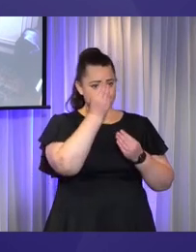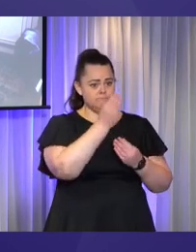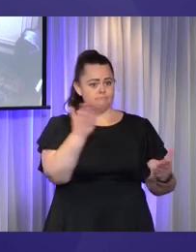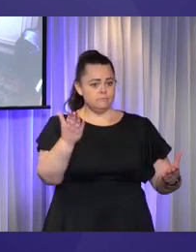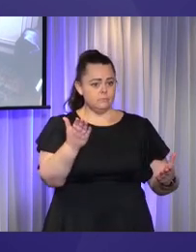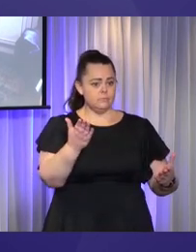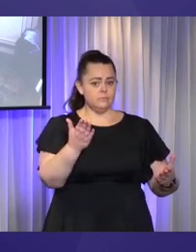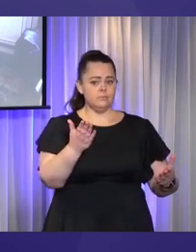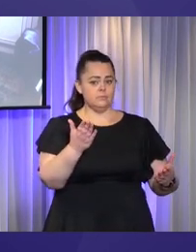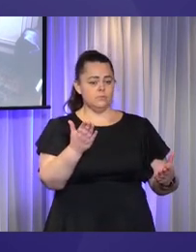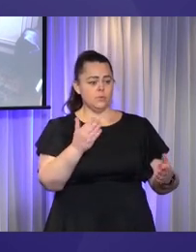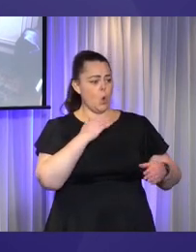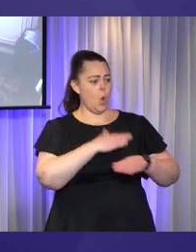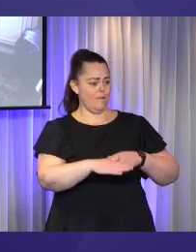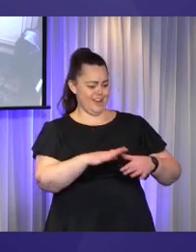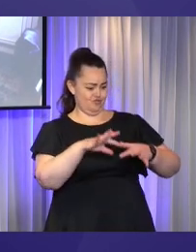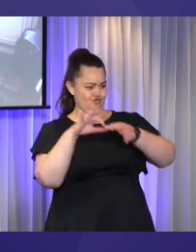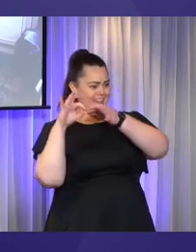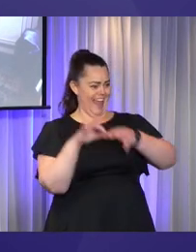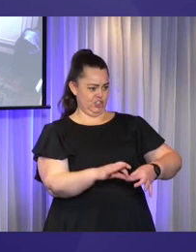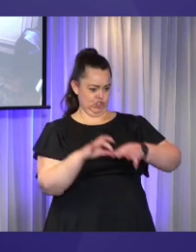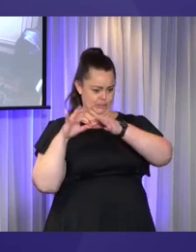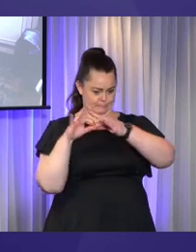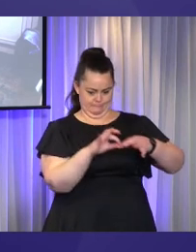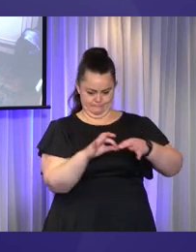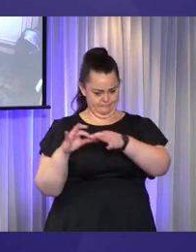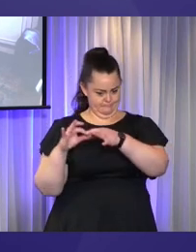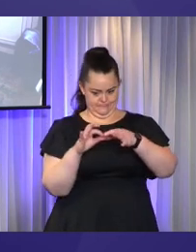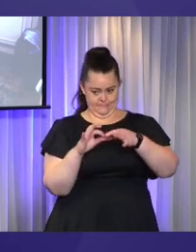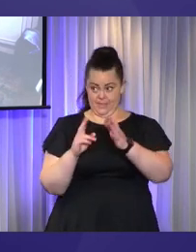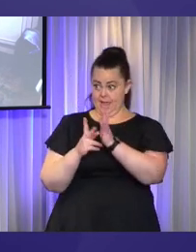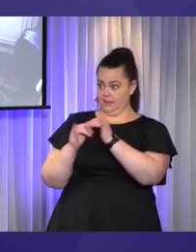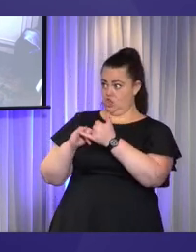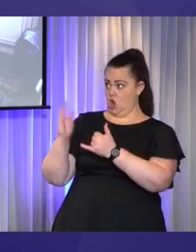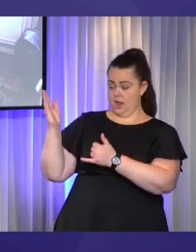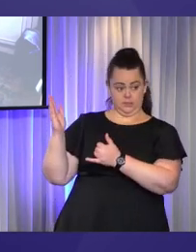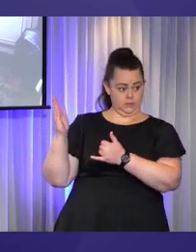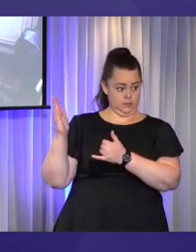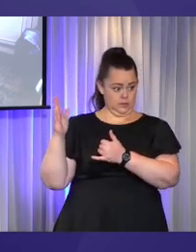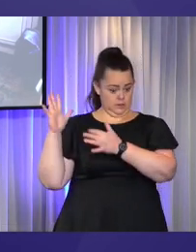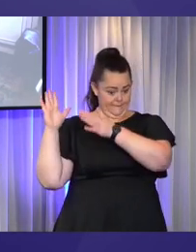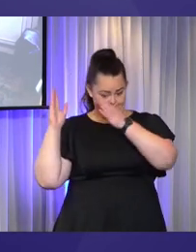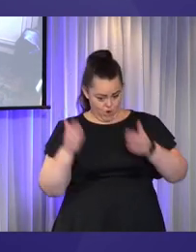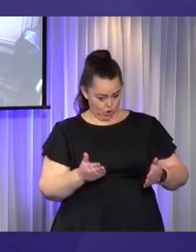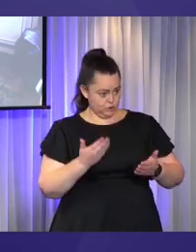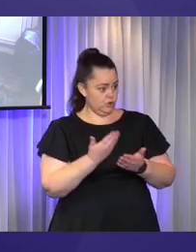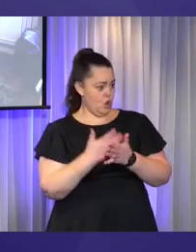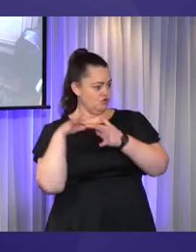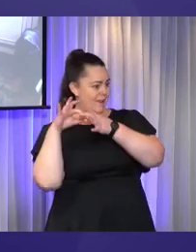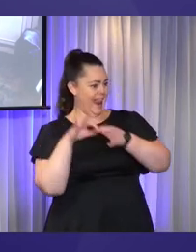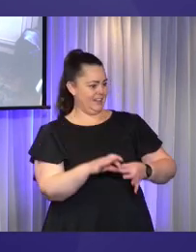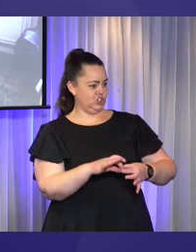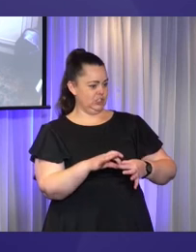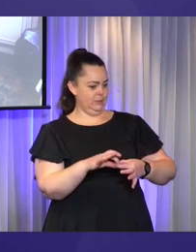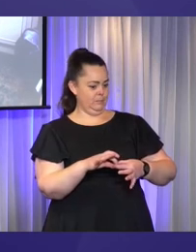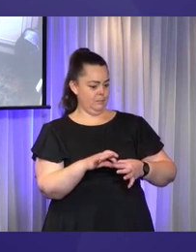relationships that the NDIS is focused on individuals